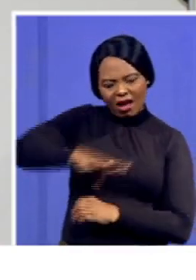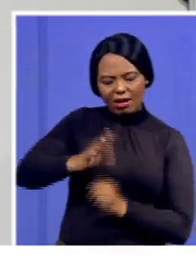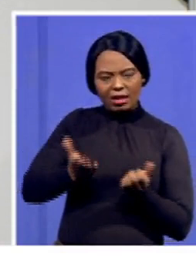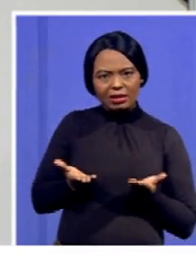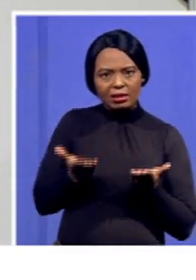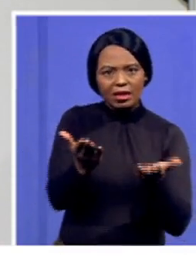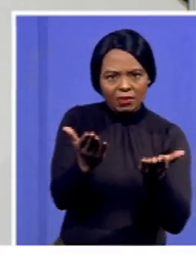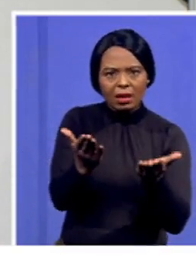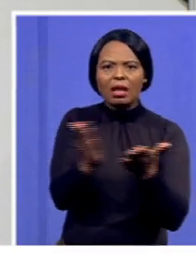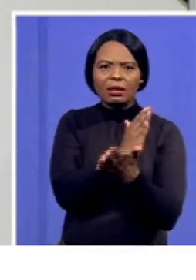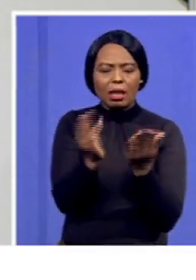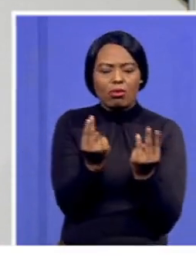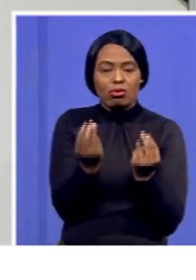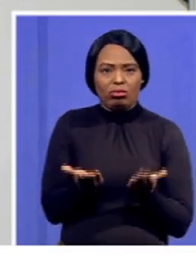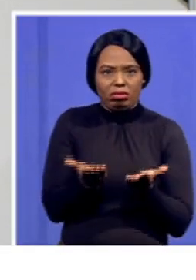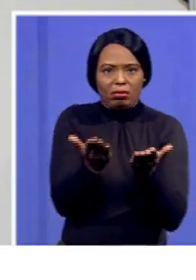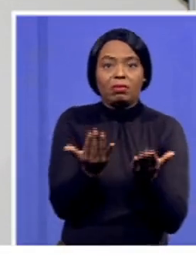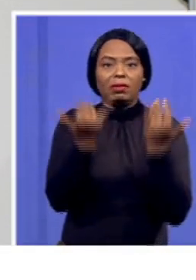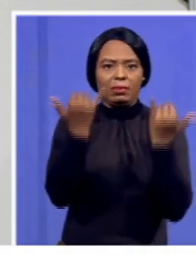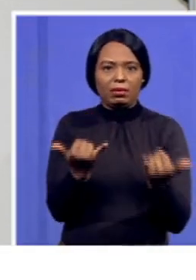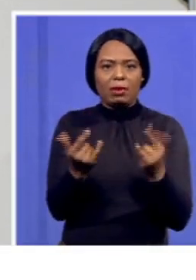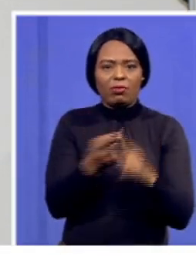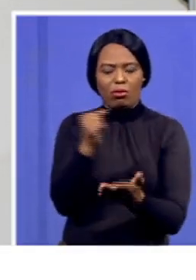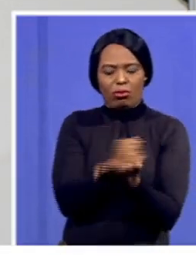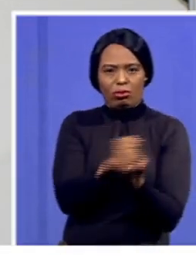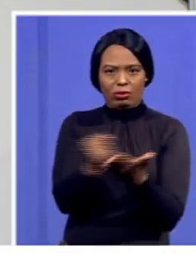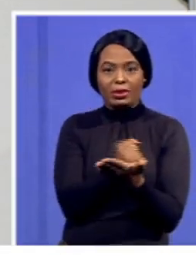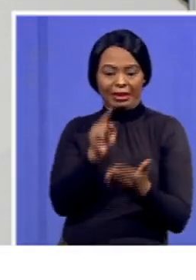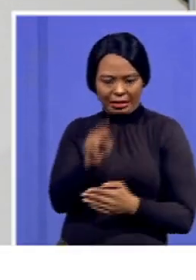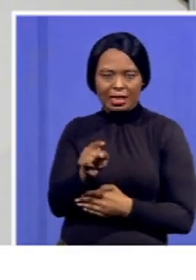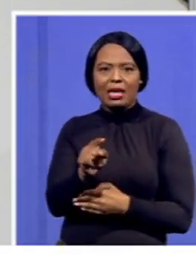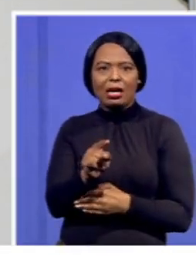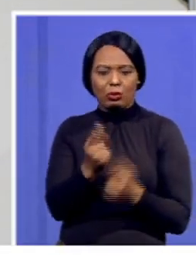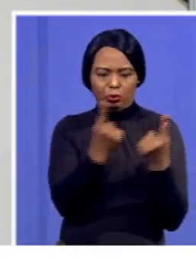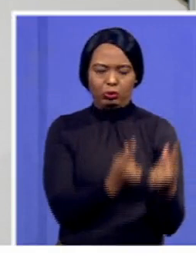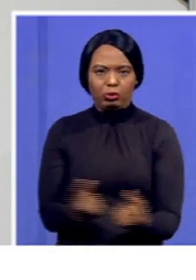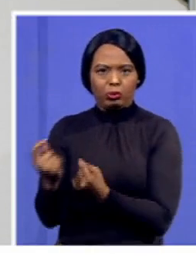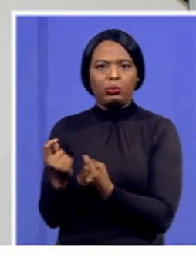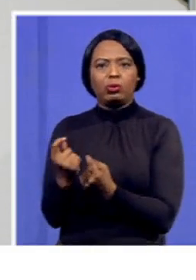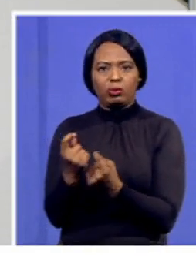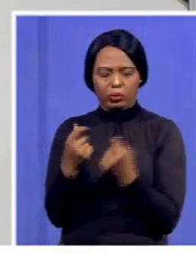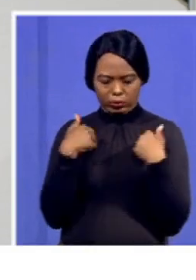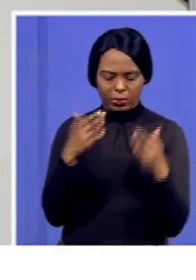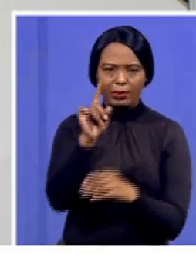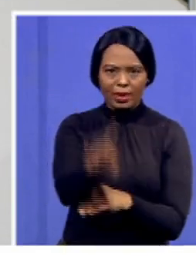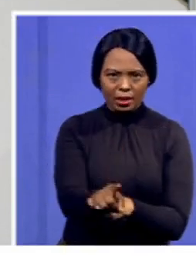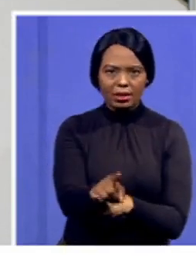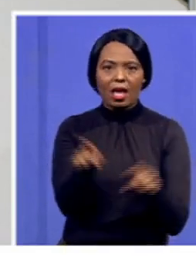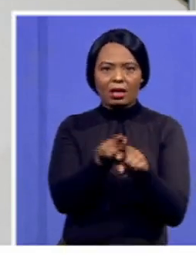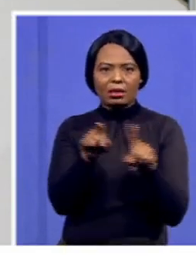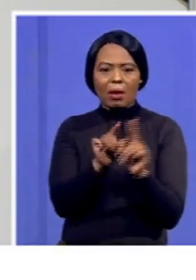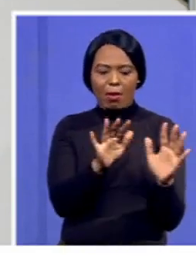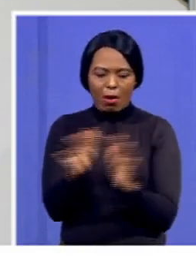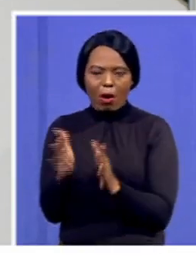some of the new services that would like the post office to consider as part of improving and modernizing the post